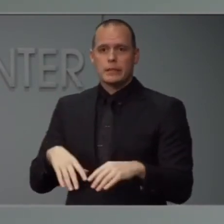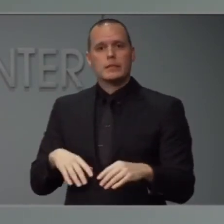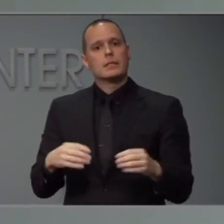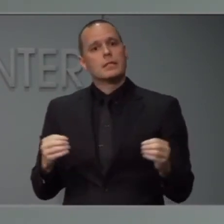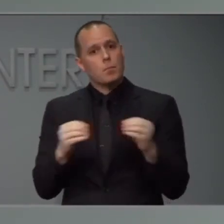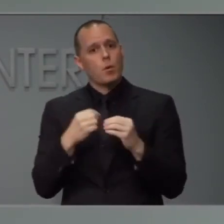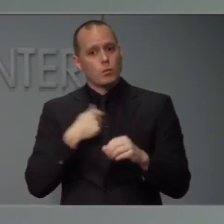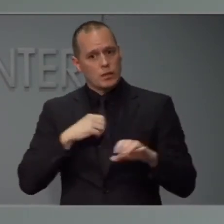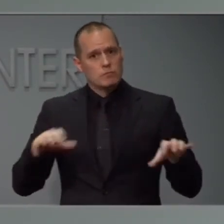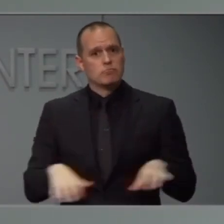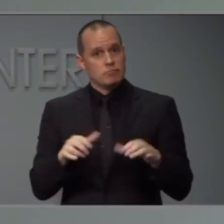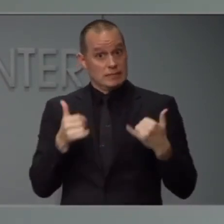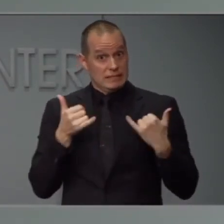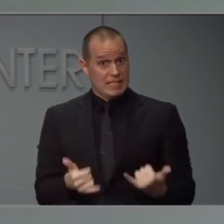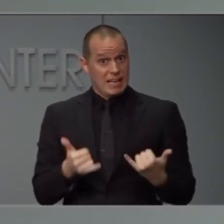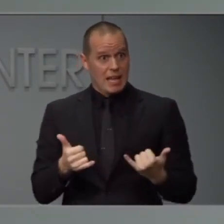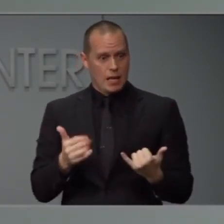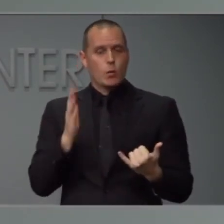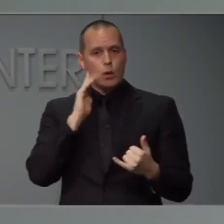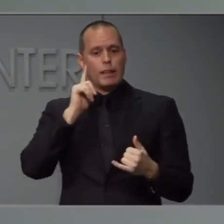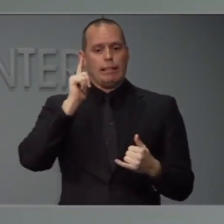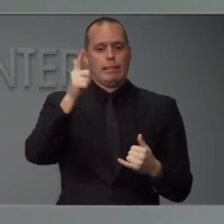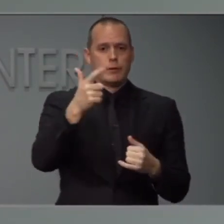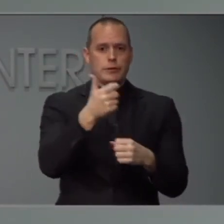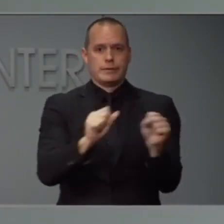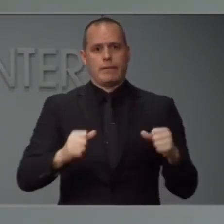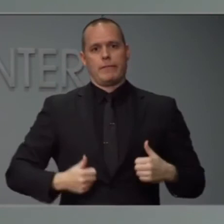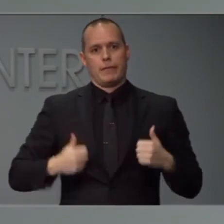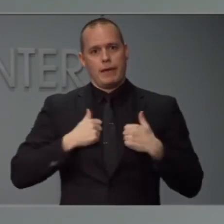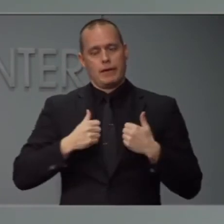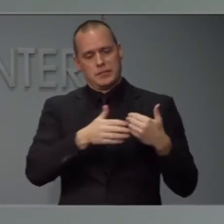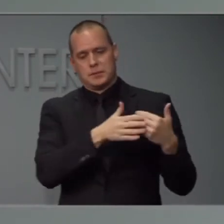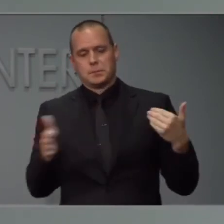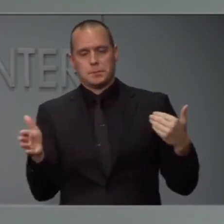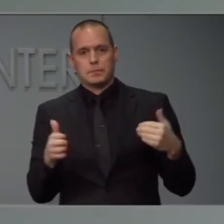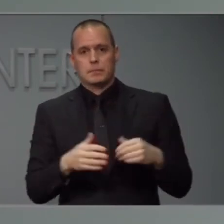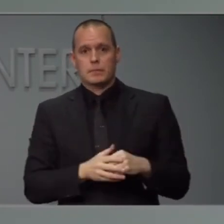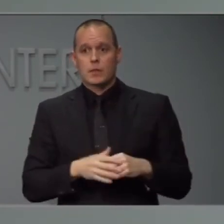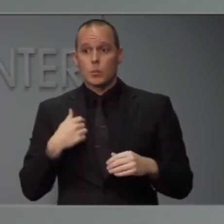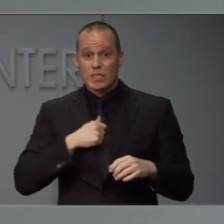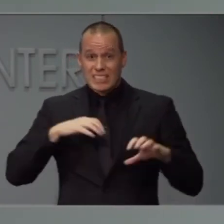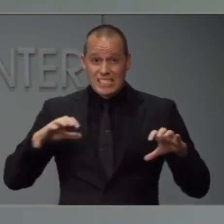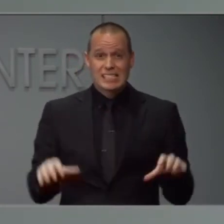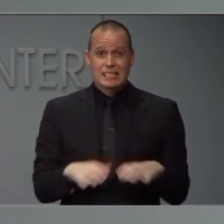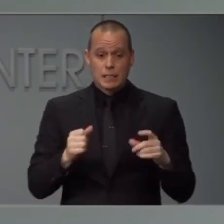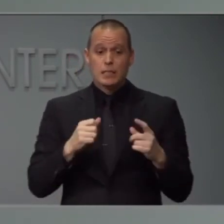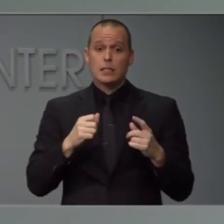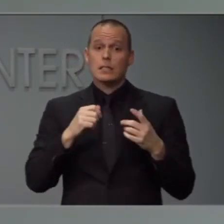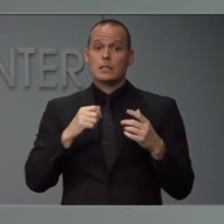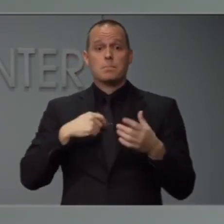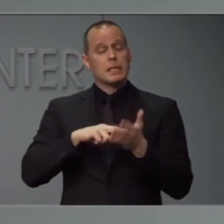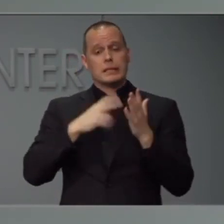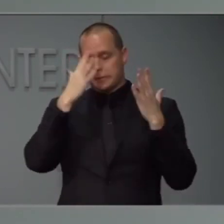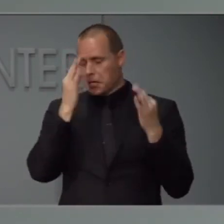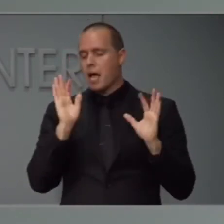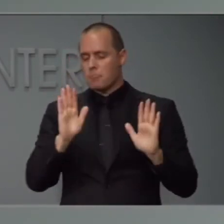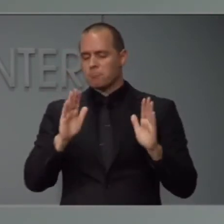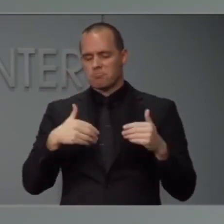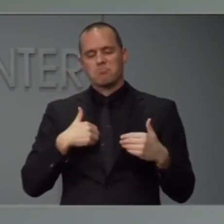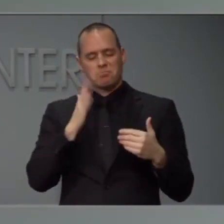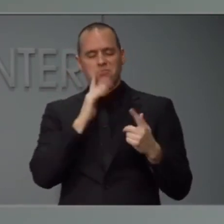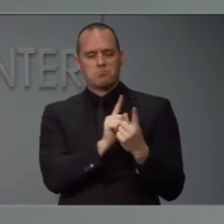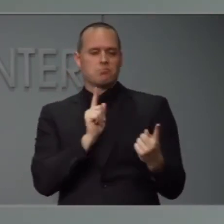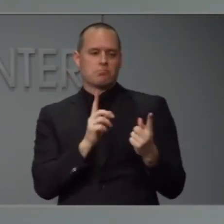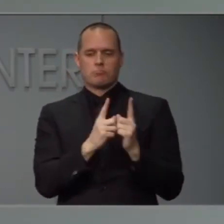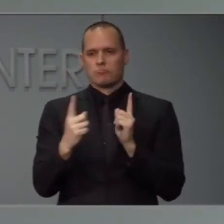right now, today, saves lives going forward. And the more we can do right now really does help us get a jump on where